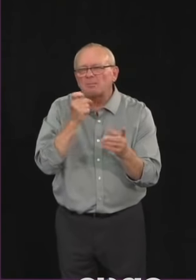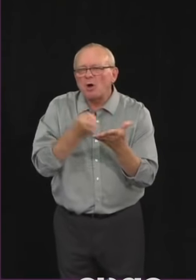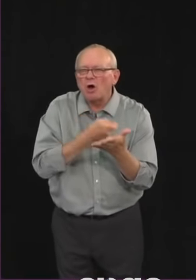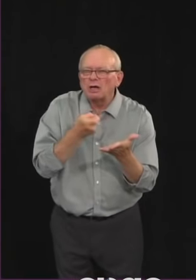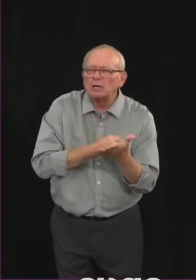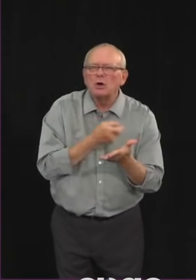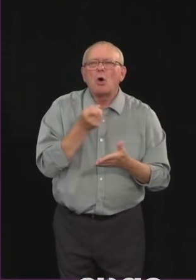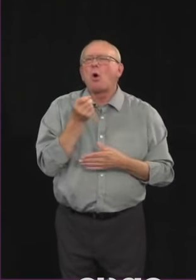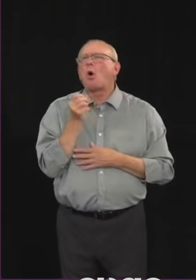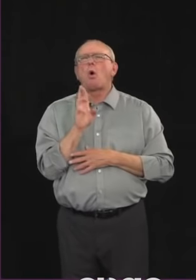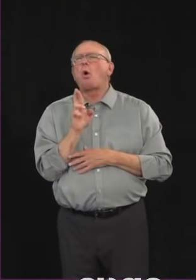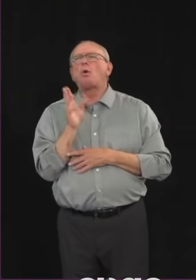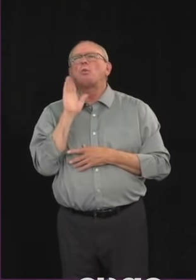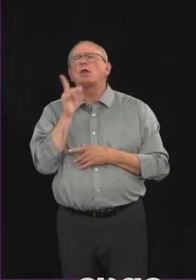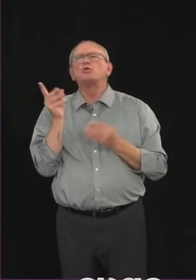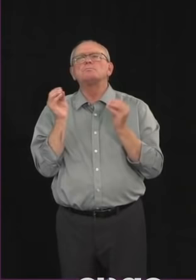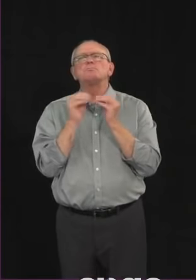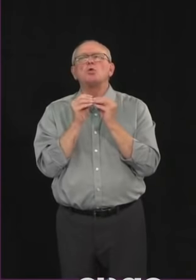those concerns?